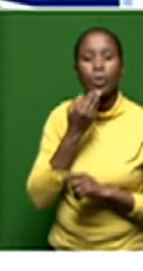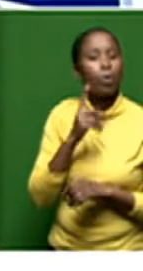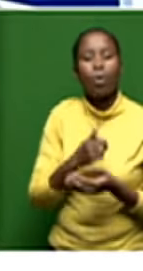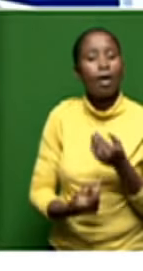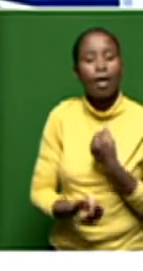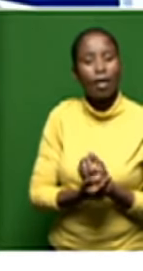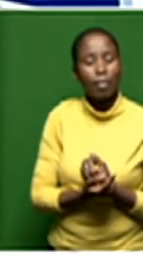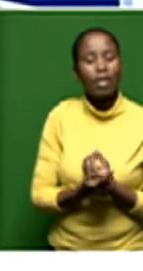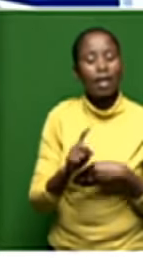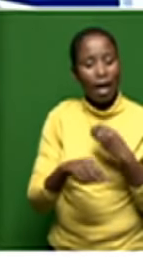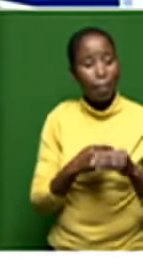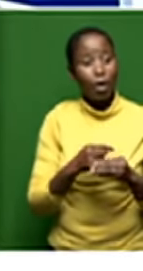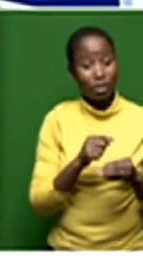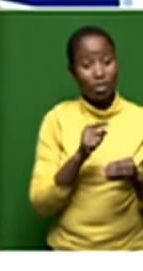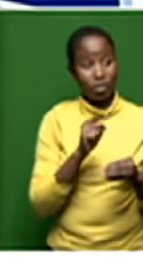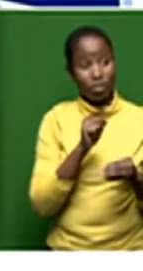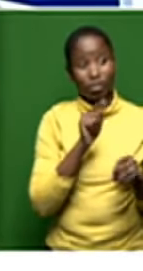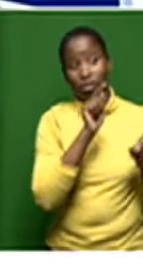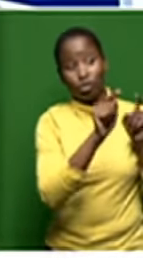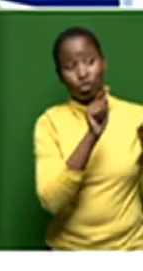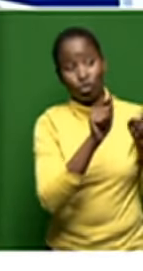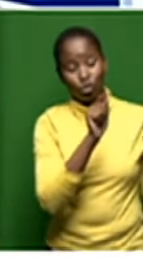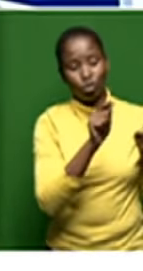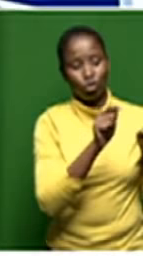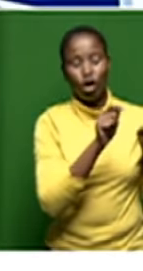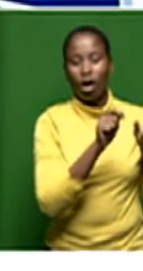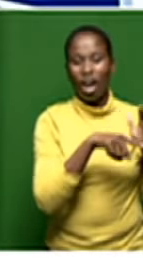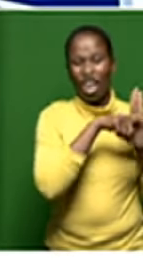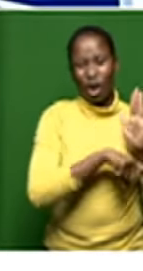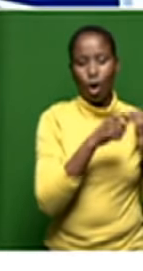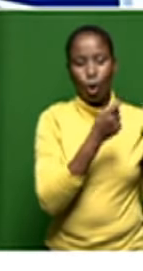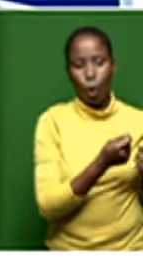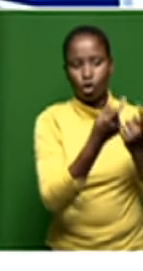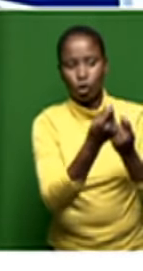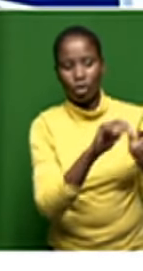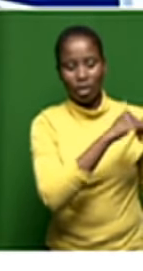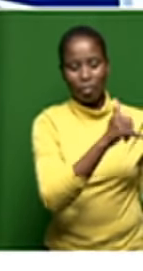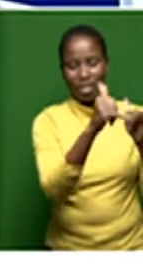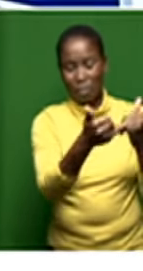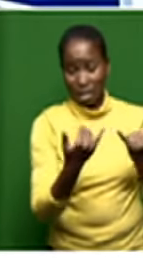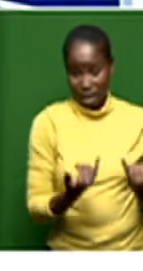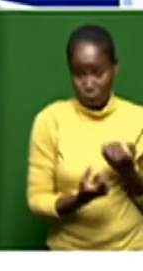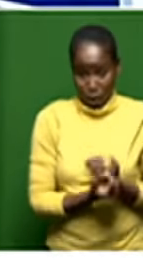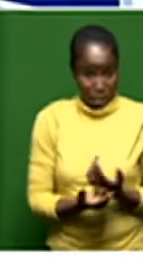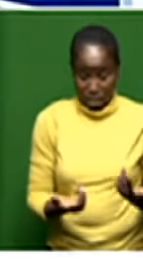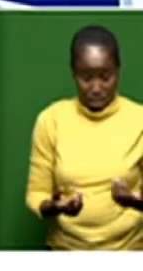happen with the these two low-cost airliners that are now in the same stable as it were